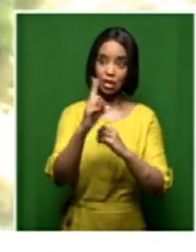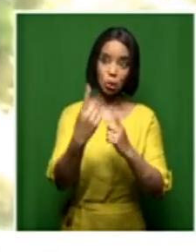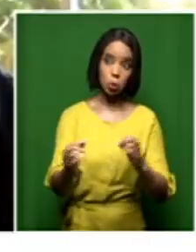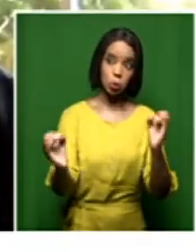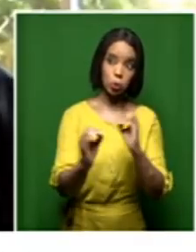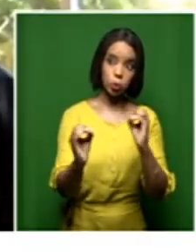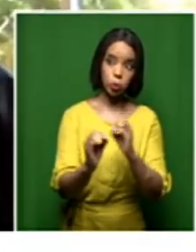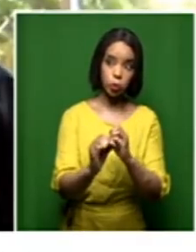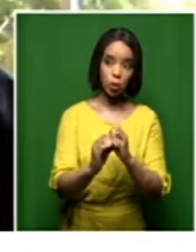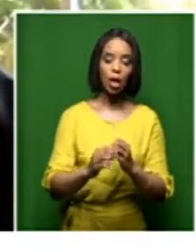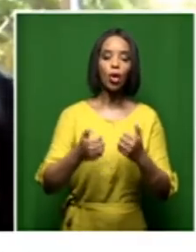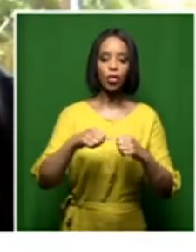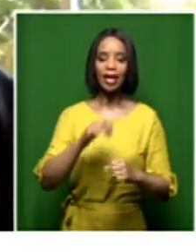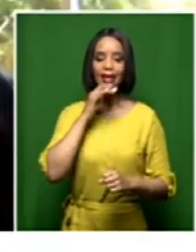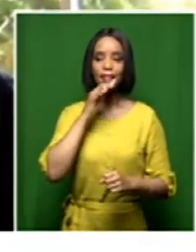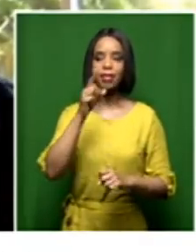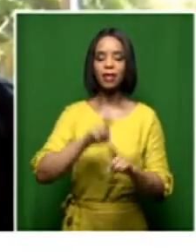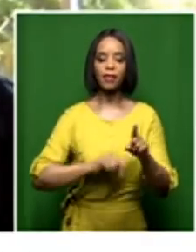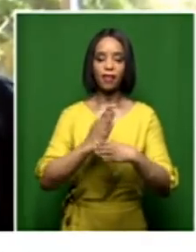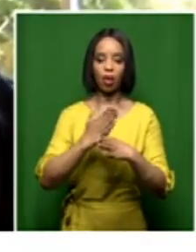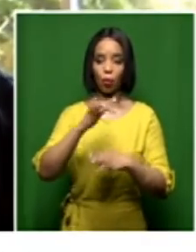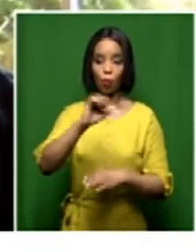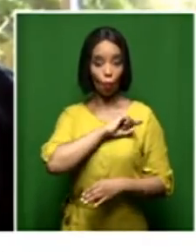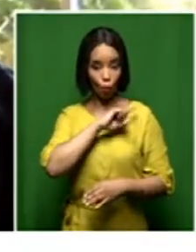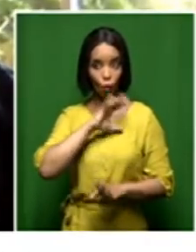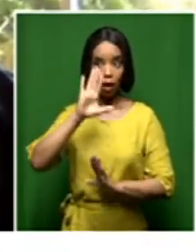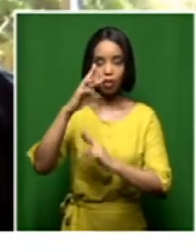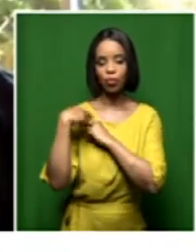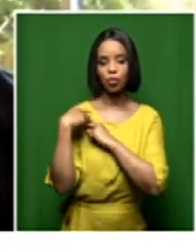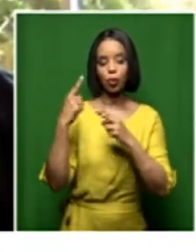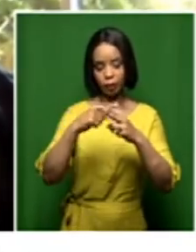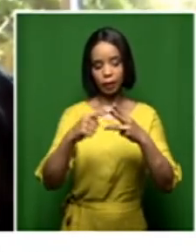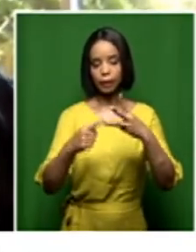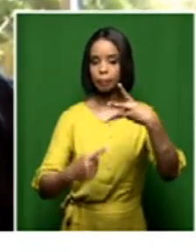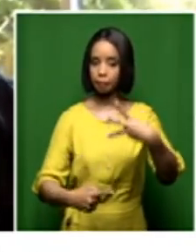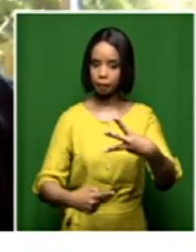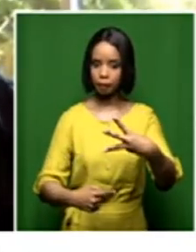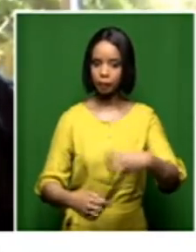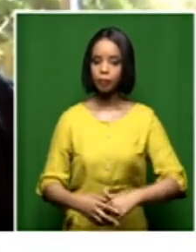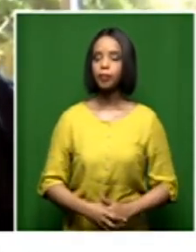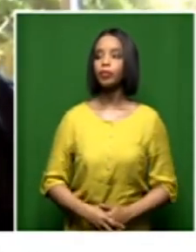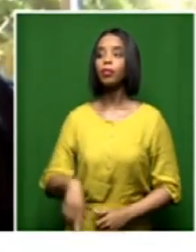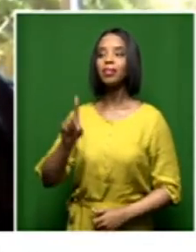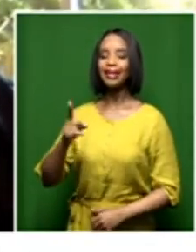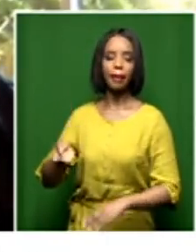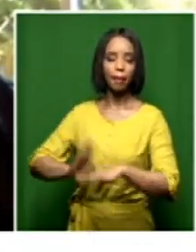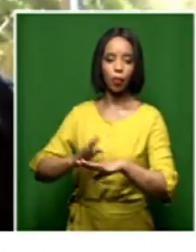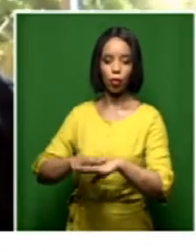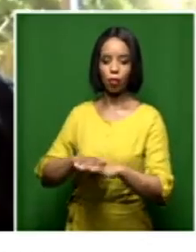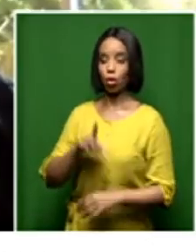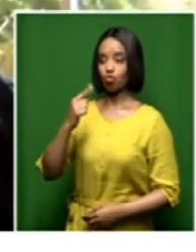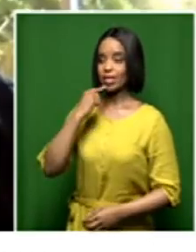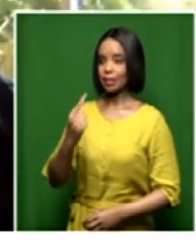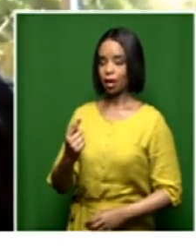And then on the issue of capacity, to just squeeze that a little further, no high-profile